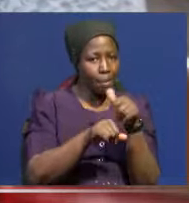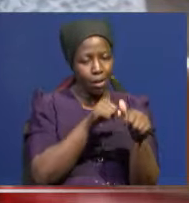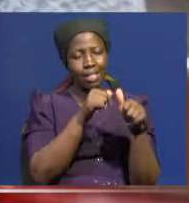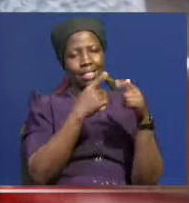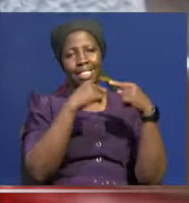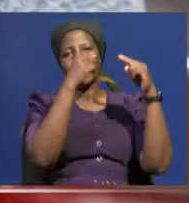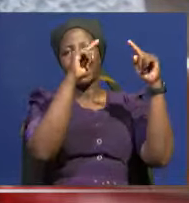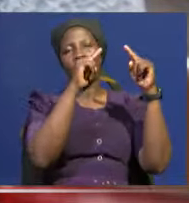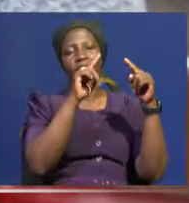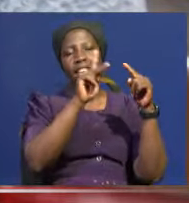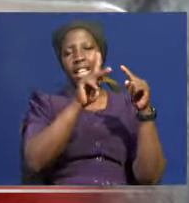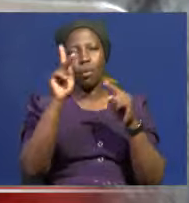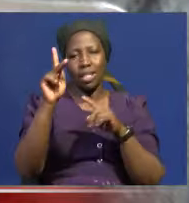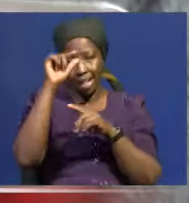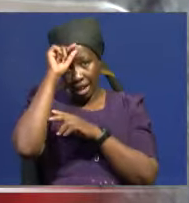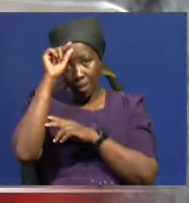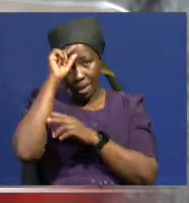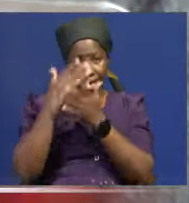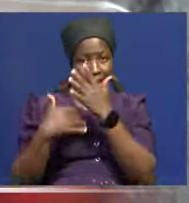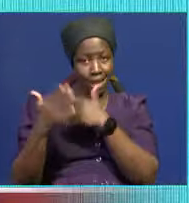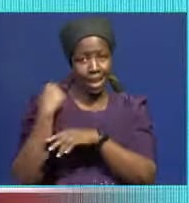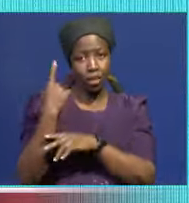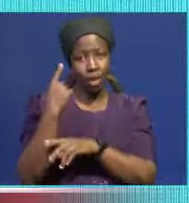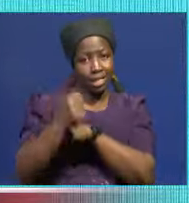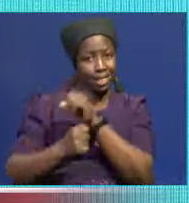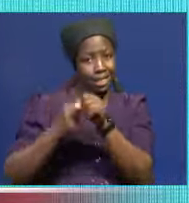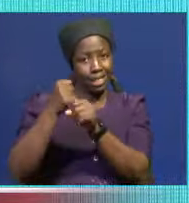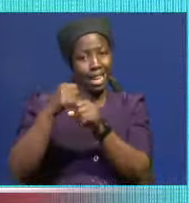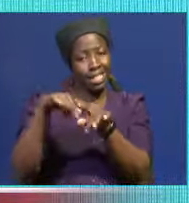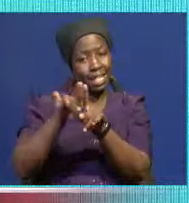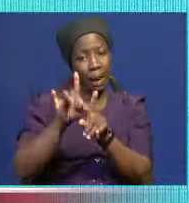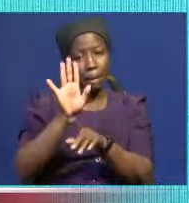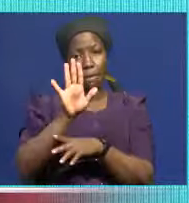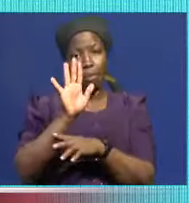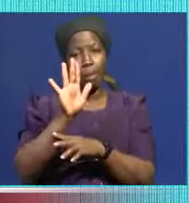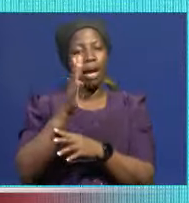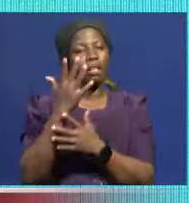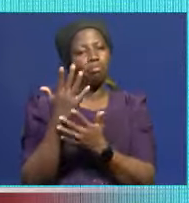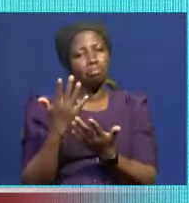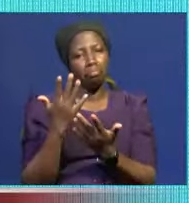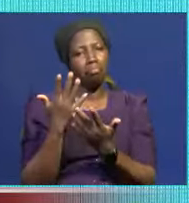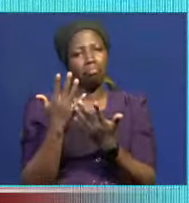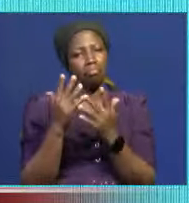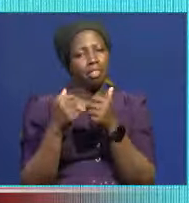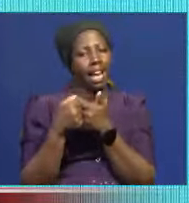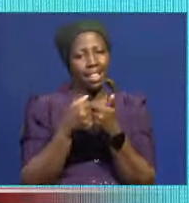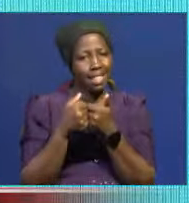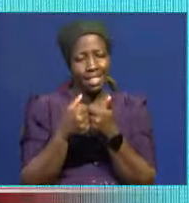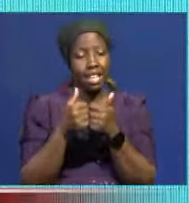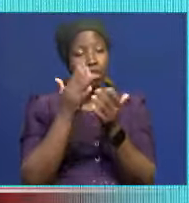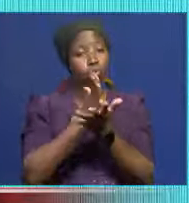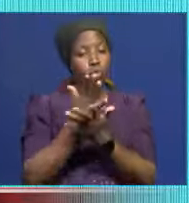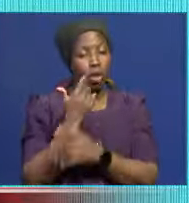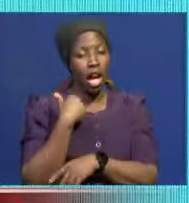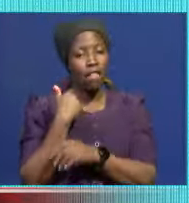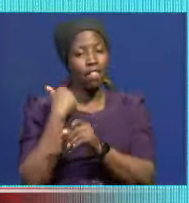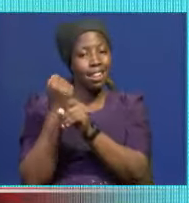kammojo lopita, pamoja na mapungufu yaki. As much as we have done well,